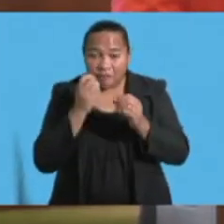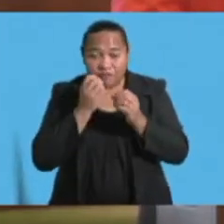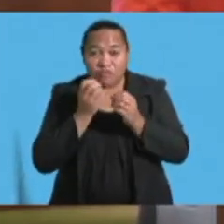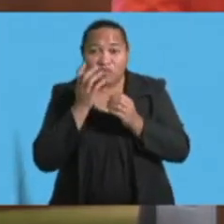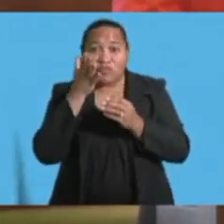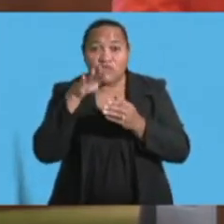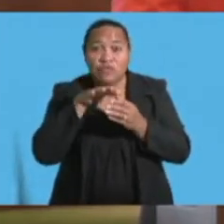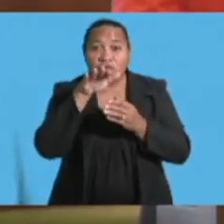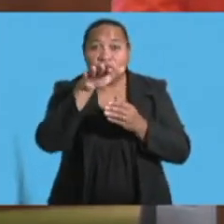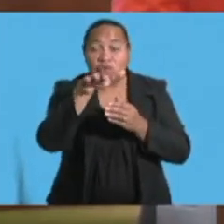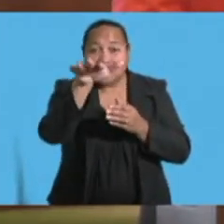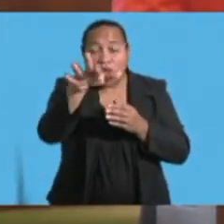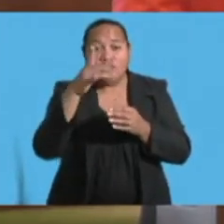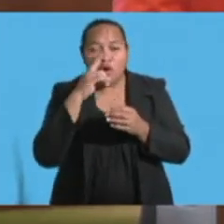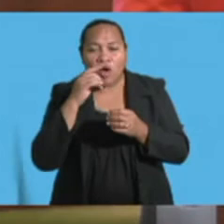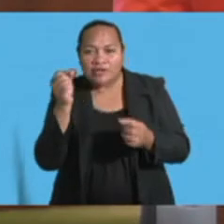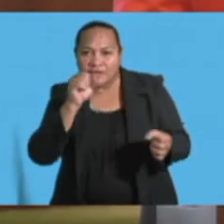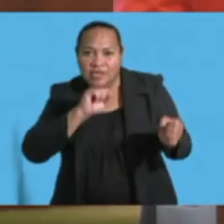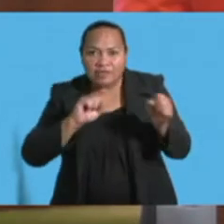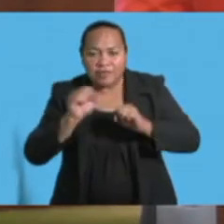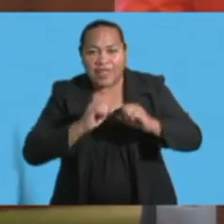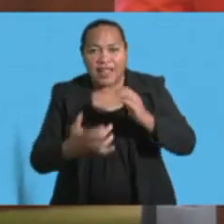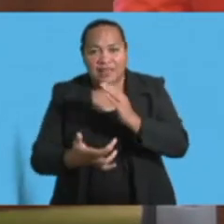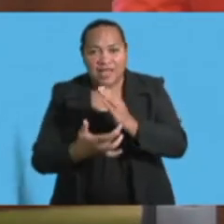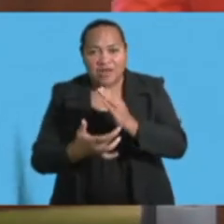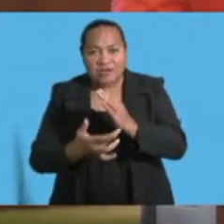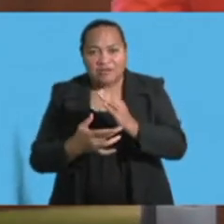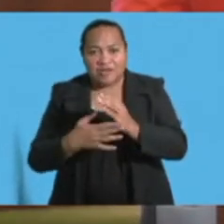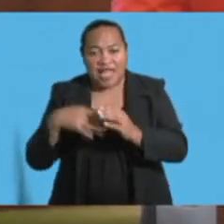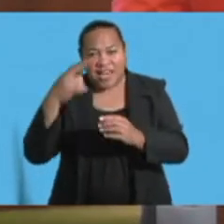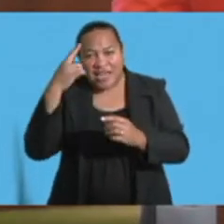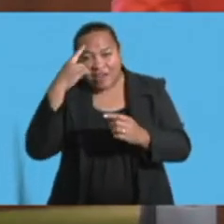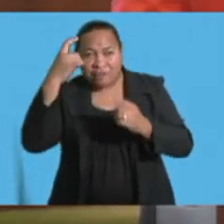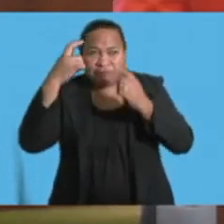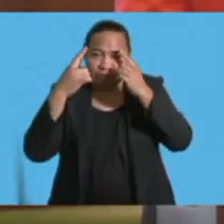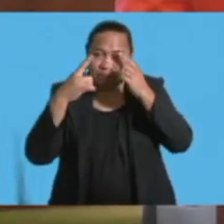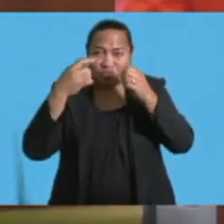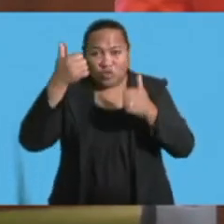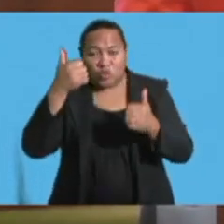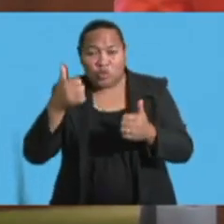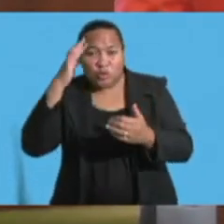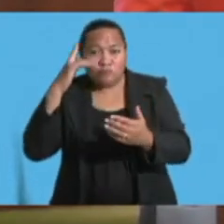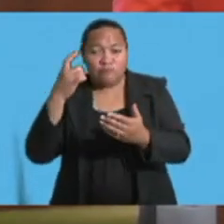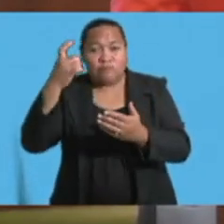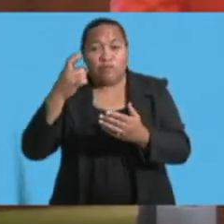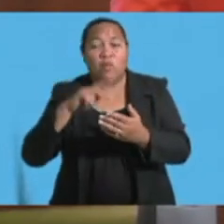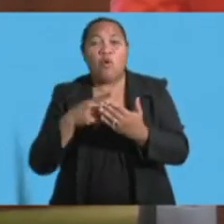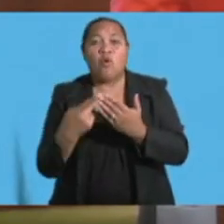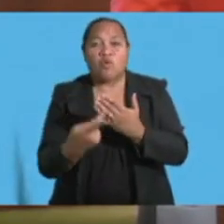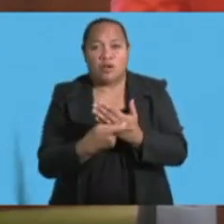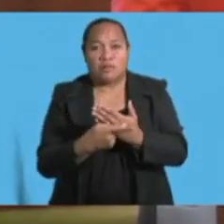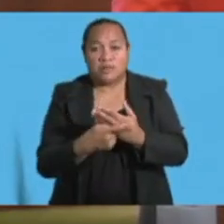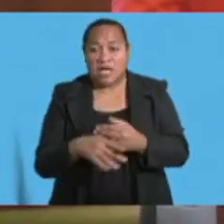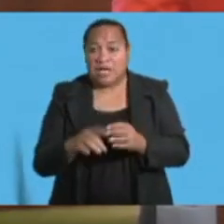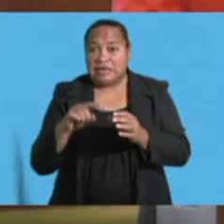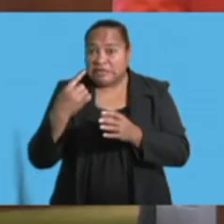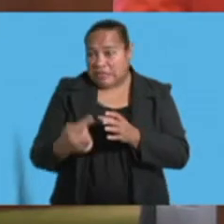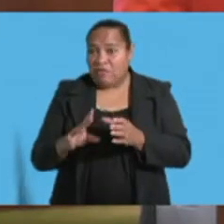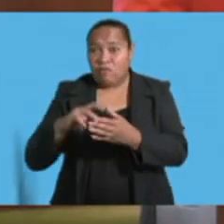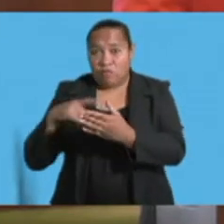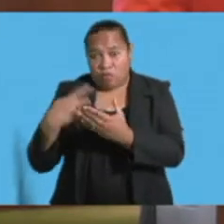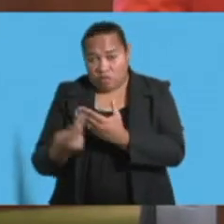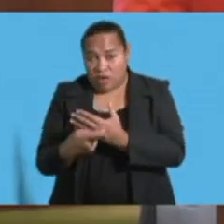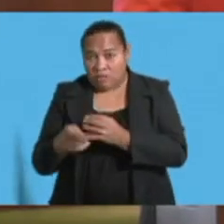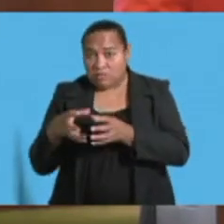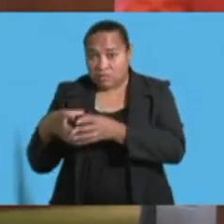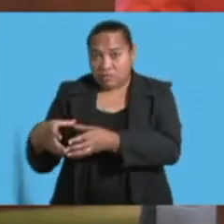bolstering scientific, technological and innovative programs. These programs cannot be run on their own entirely and will